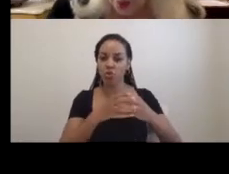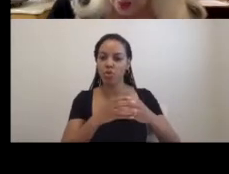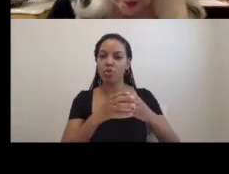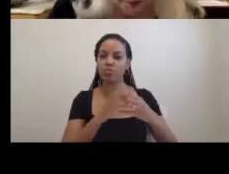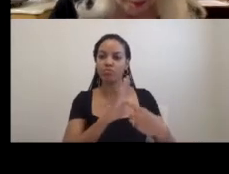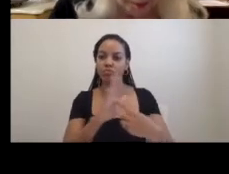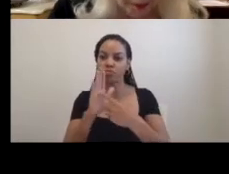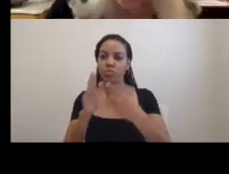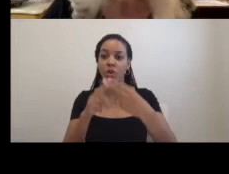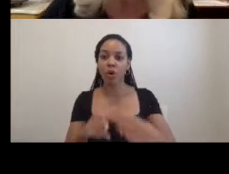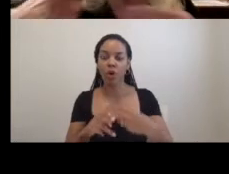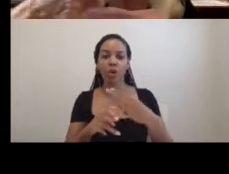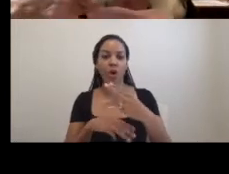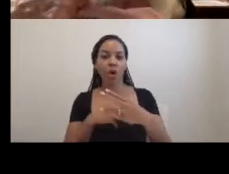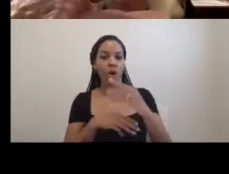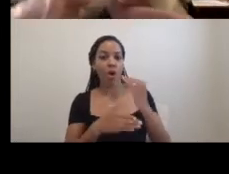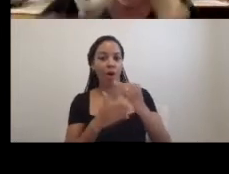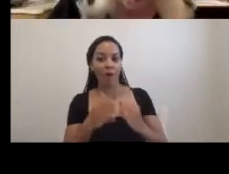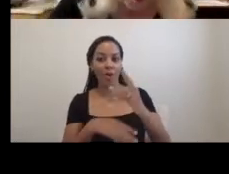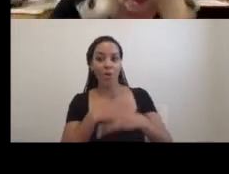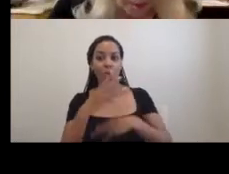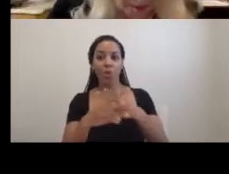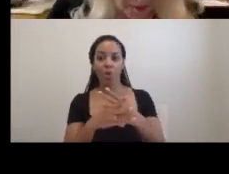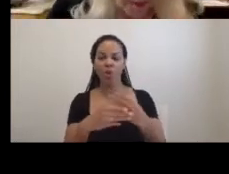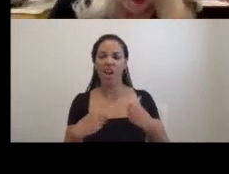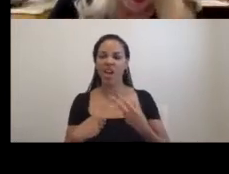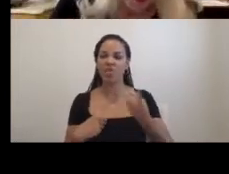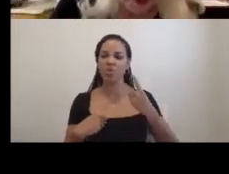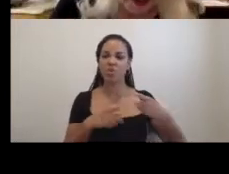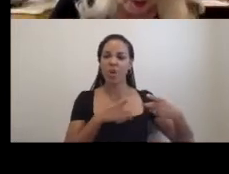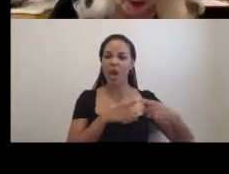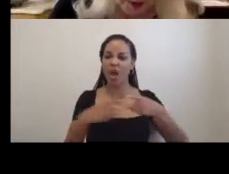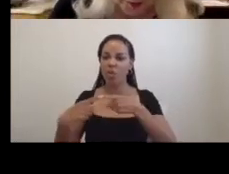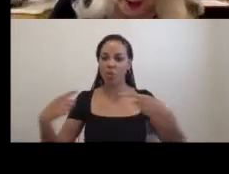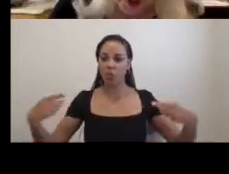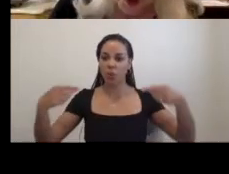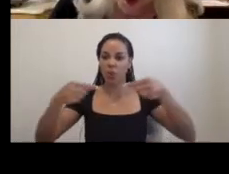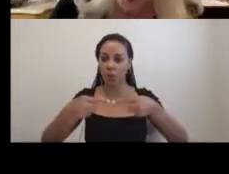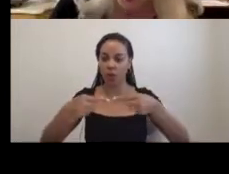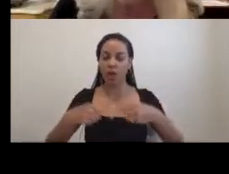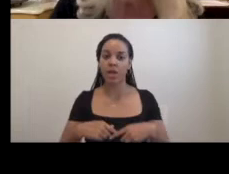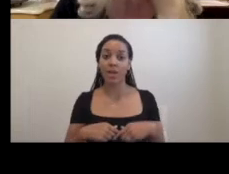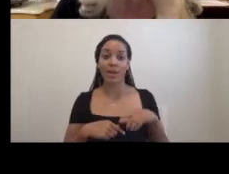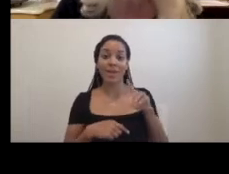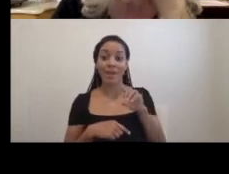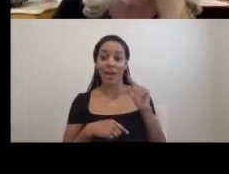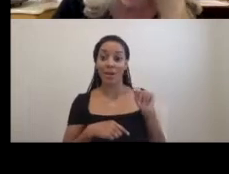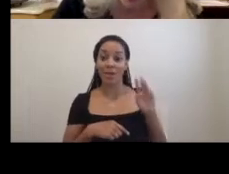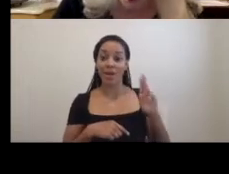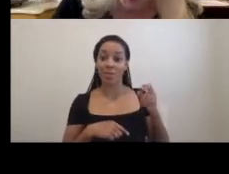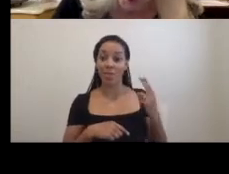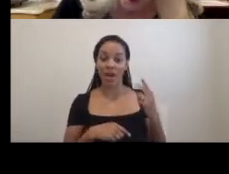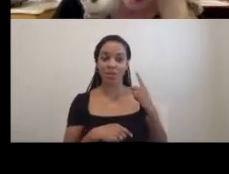world with two arrows At the downtown branch of the Whitney museum